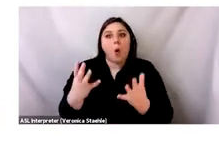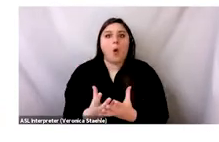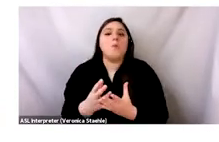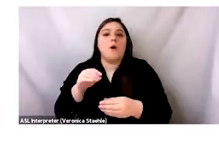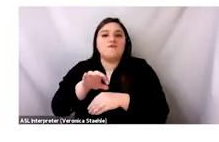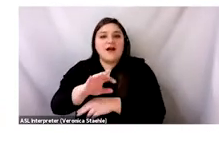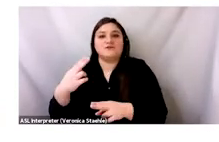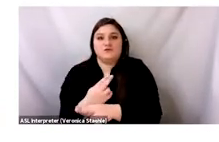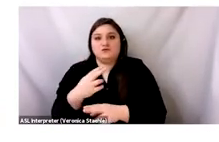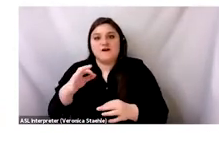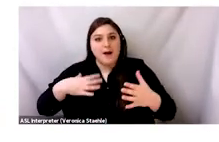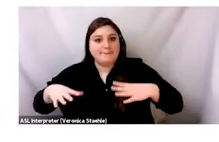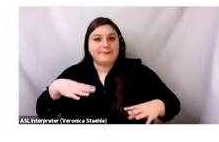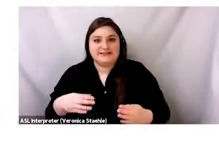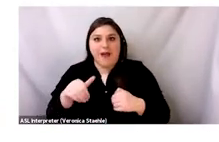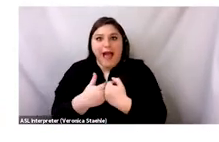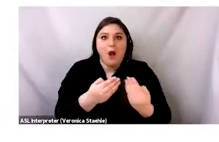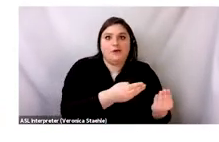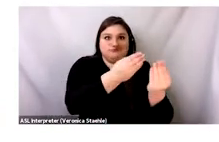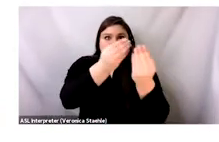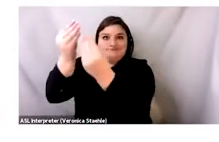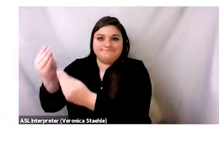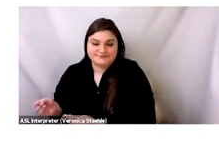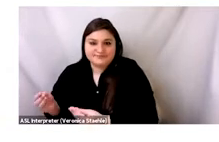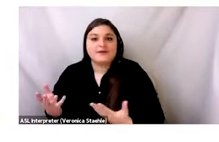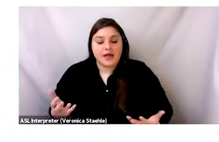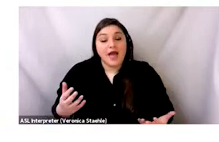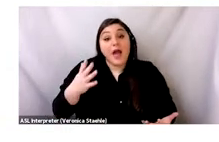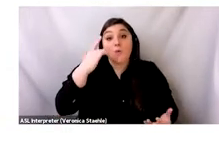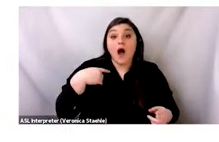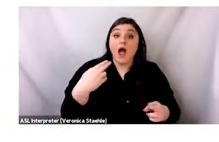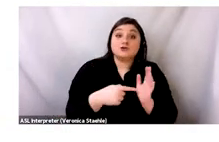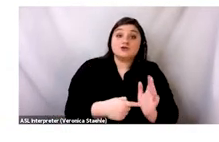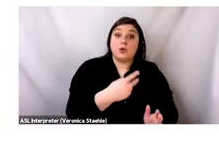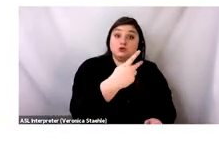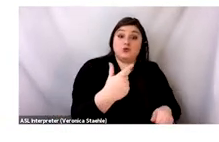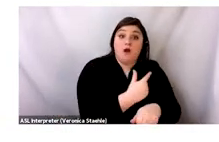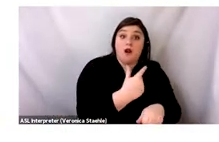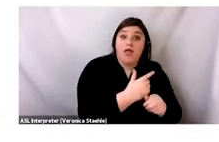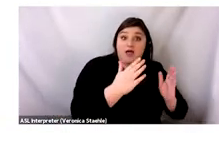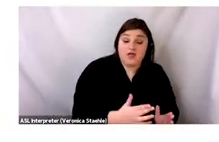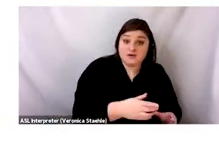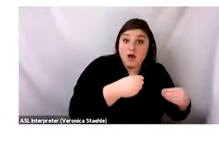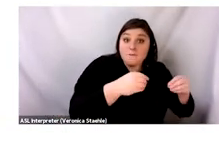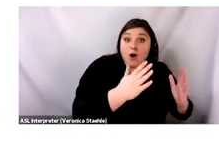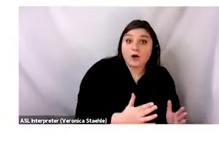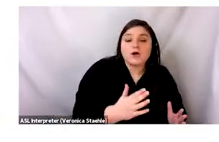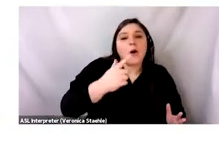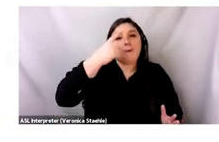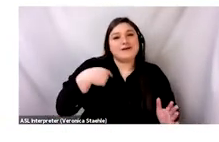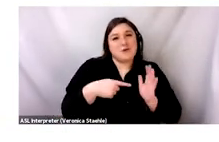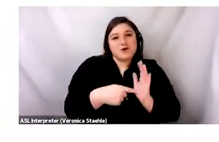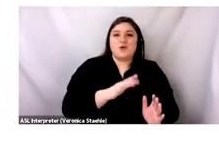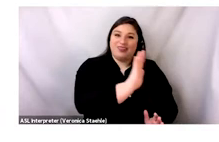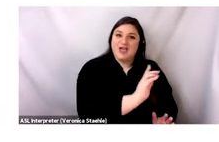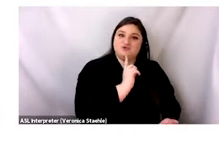because inherent in the problems I will be discussing today is the fact that people like me have become the translators of other people's stories